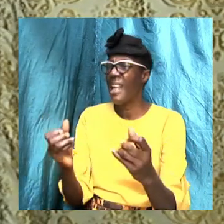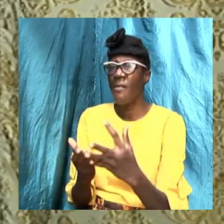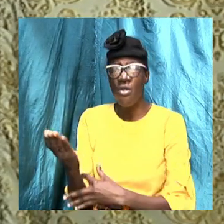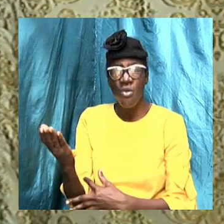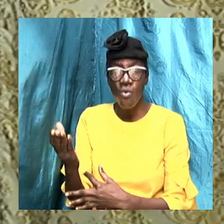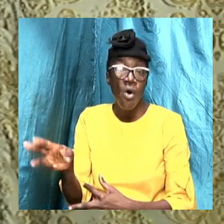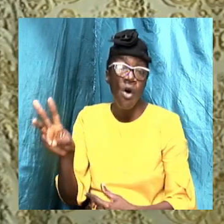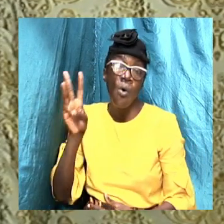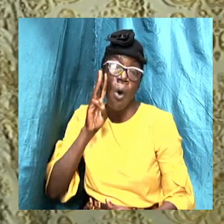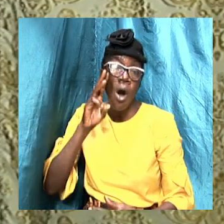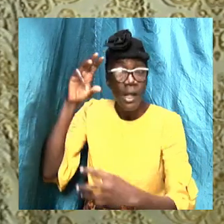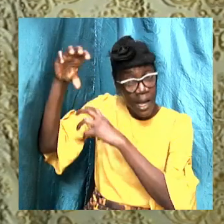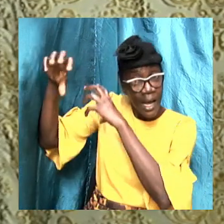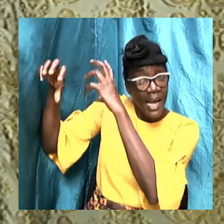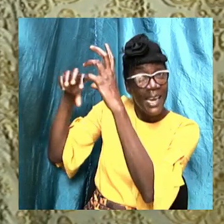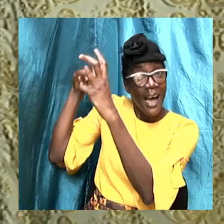cloud.